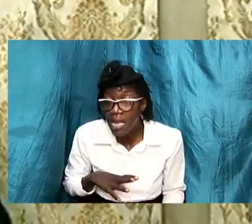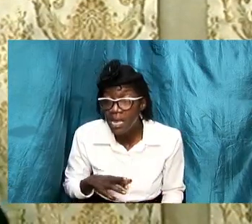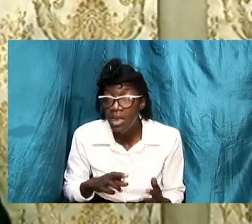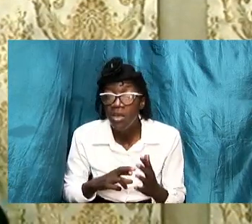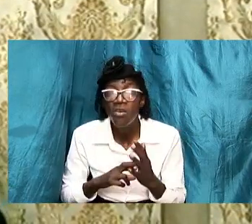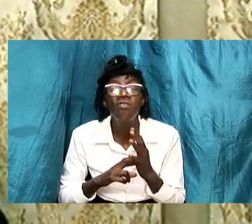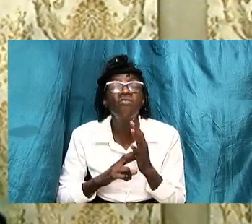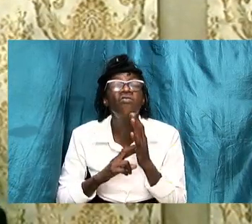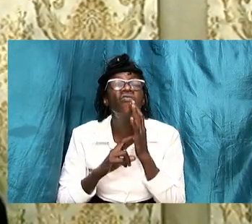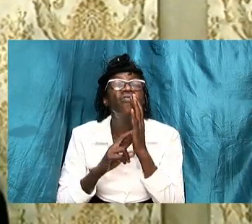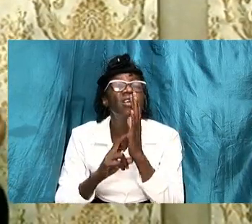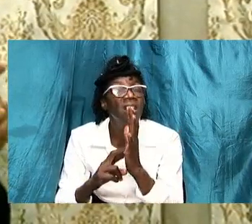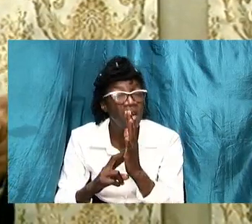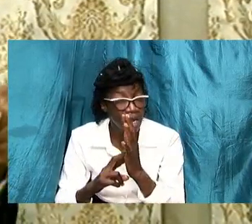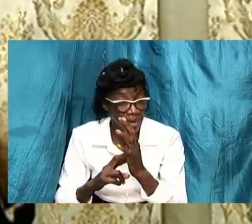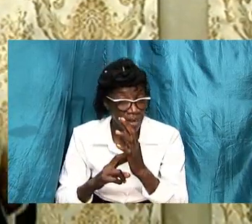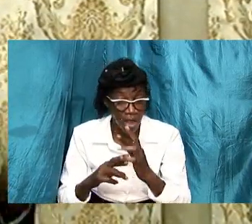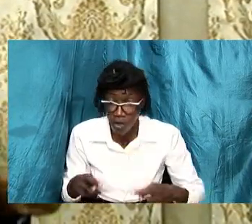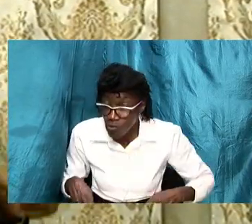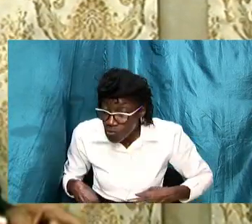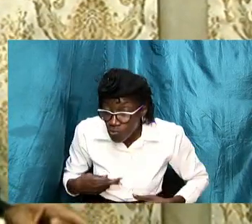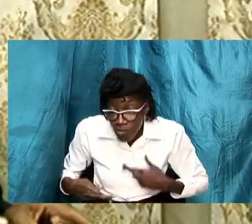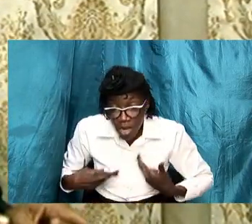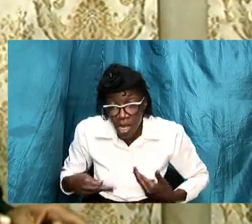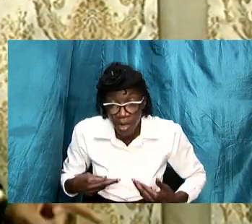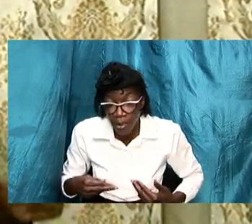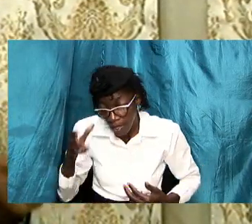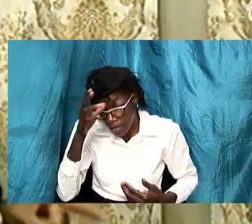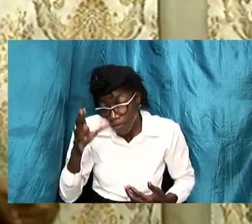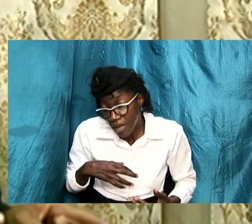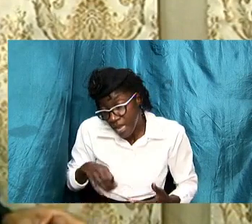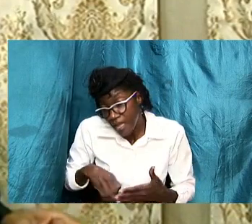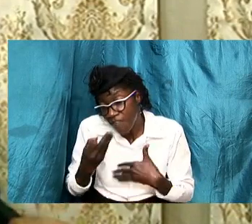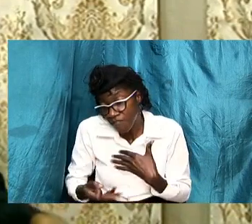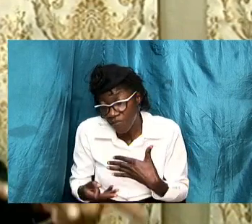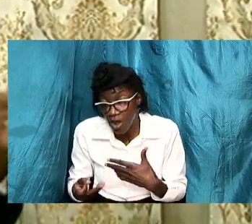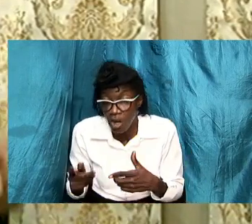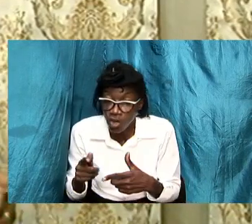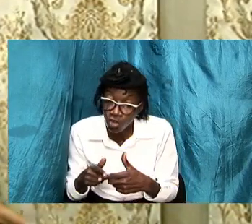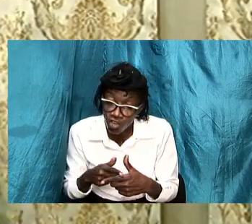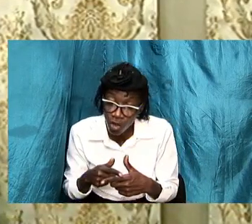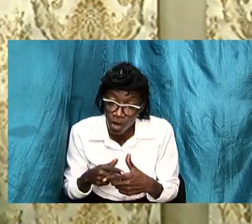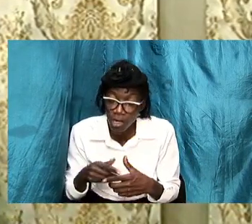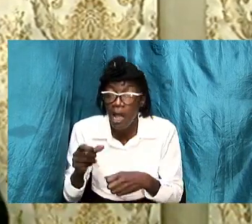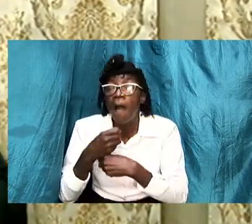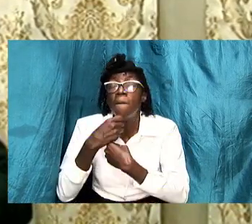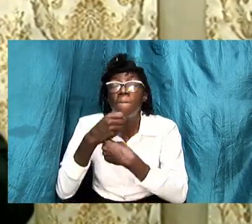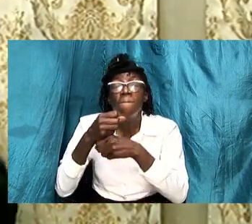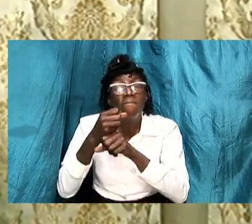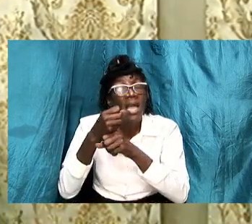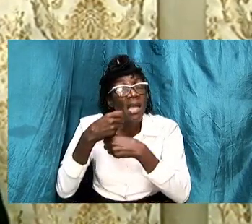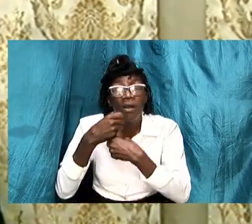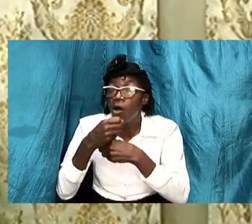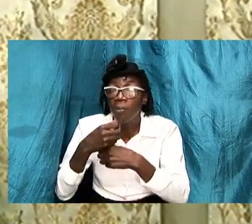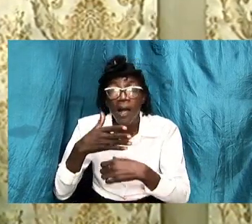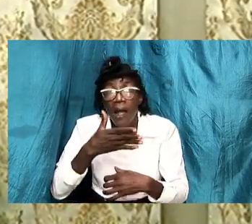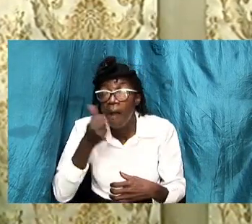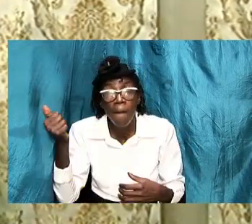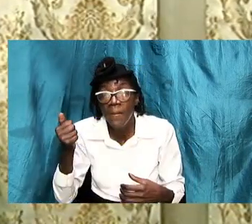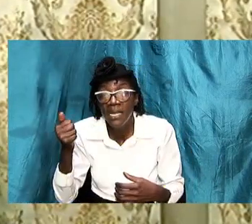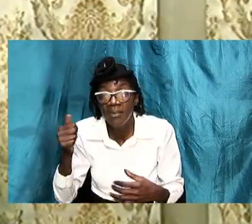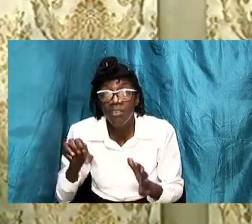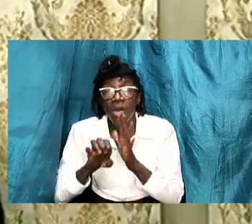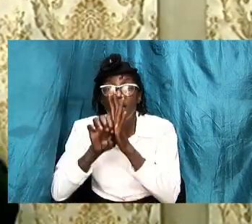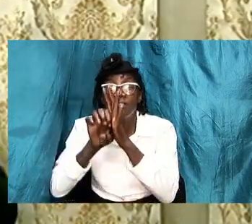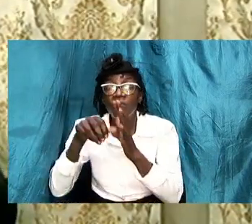many instances and many men have fallen short and where we fall short we must make up so that we can as best as we can express